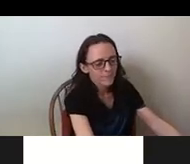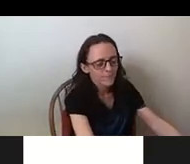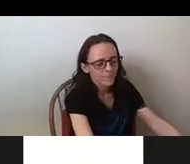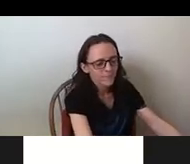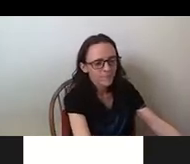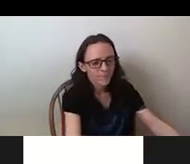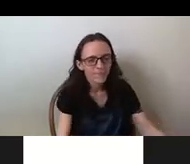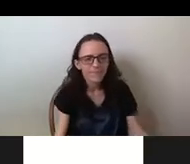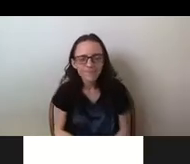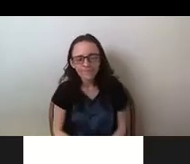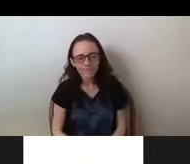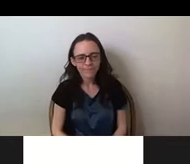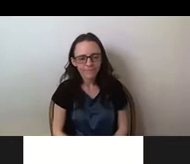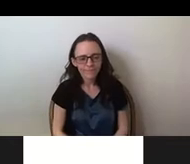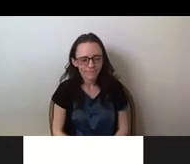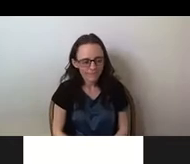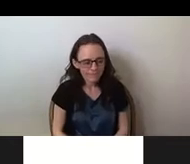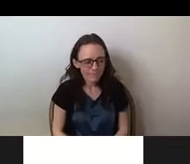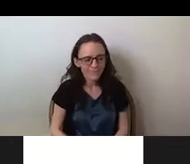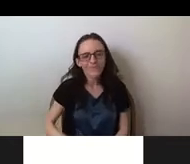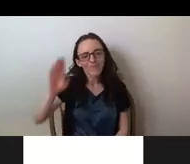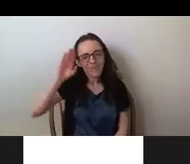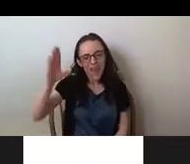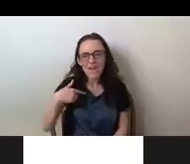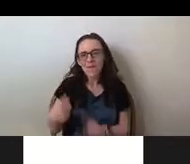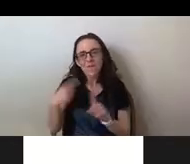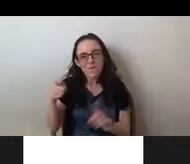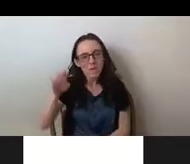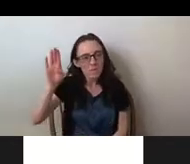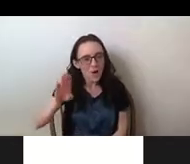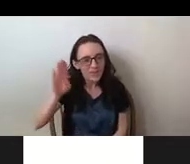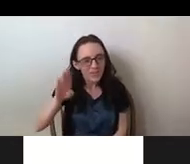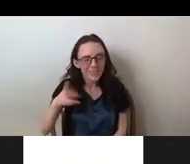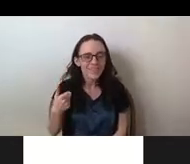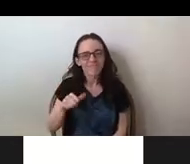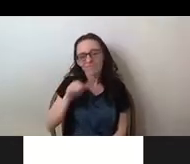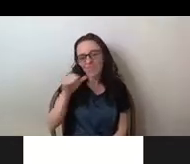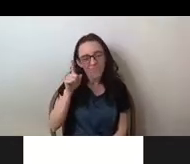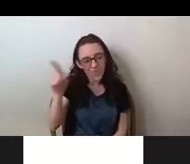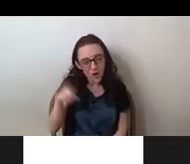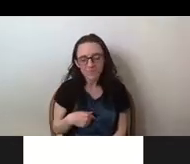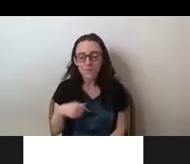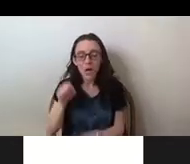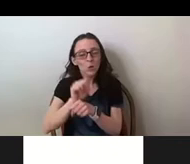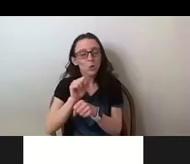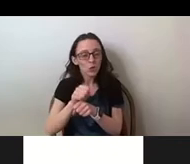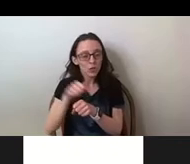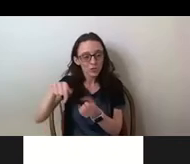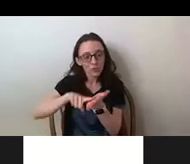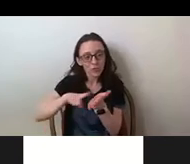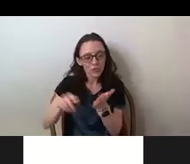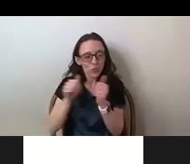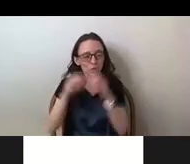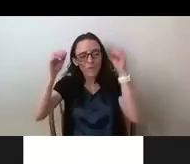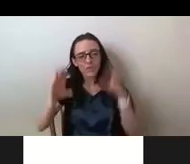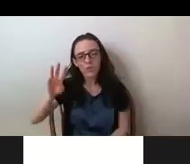All right, I'm Zooming in from Boston, so not too far. I've been working on this research with Professor Weinstein